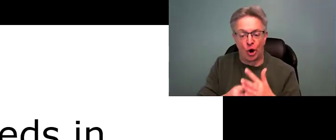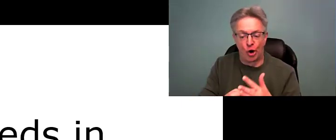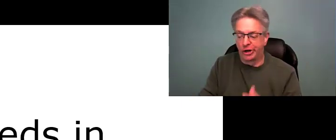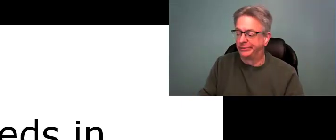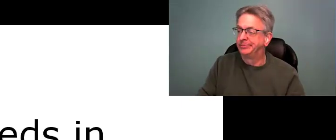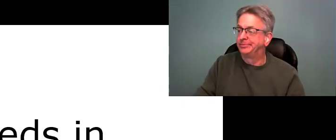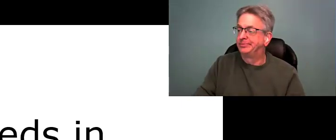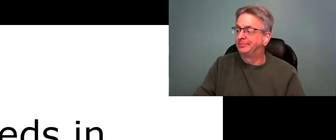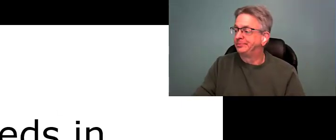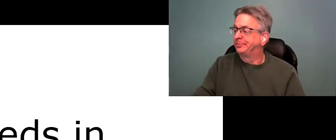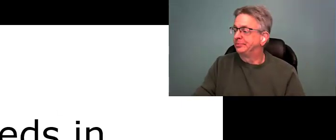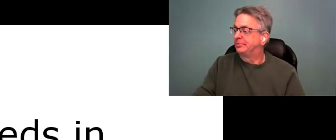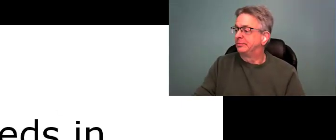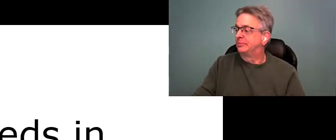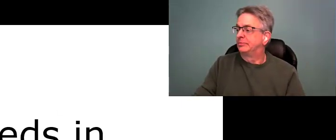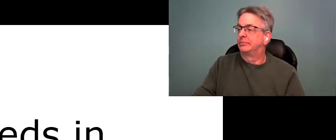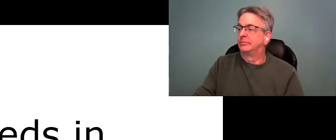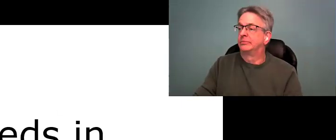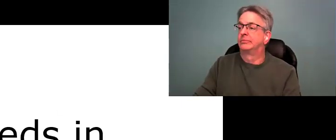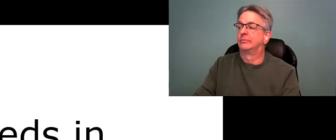All right, let's go ahead and get started.